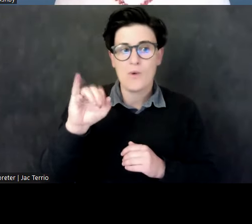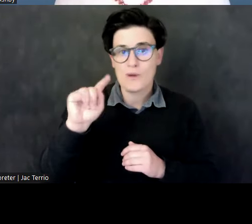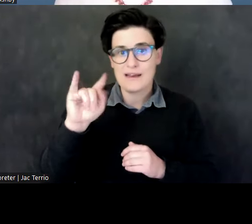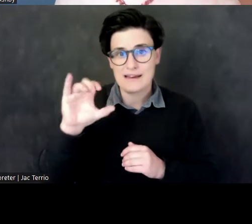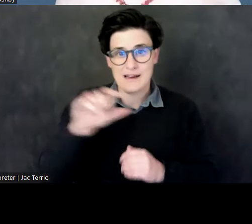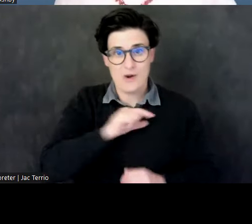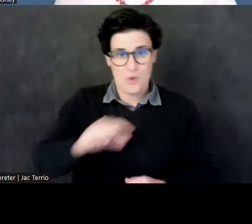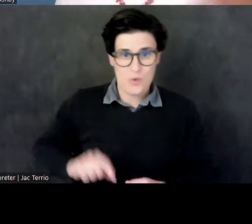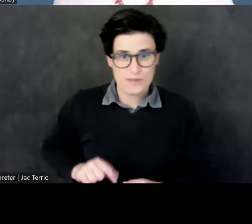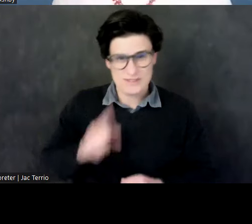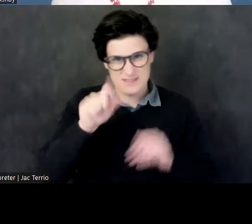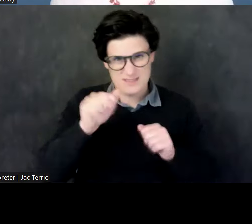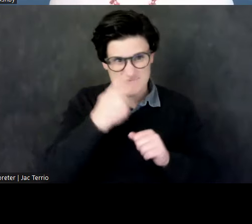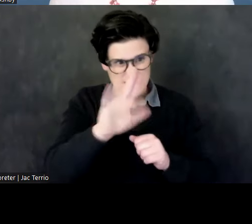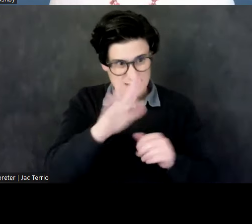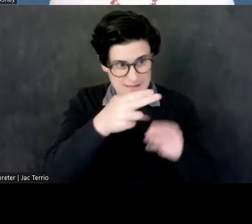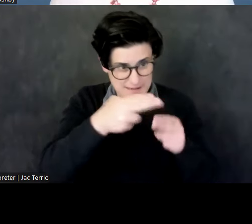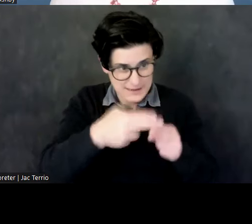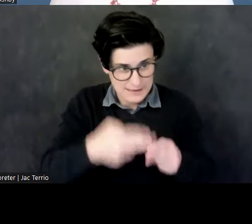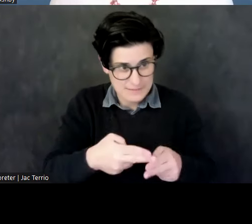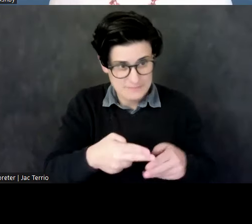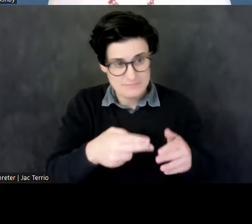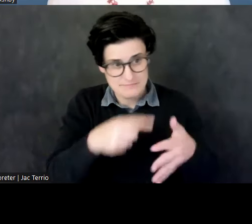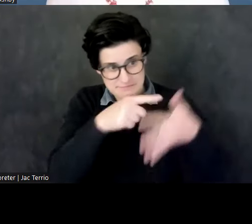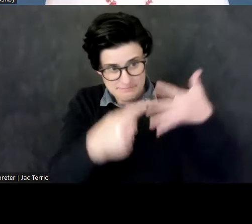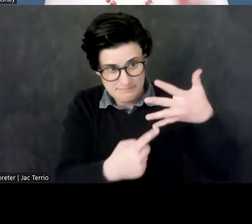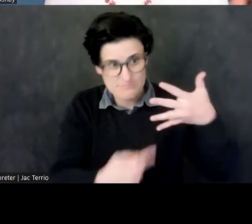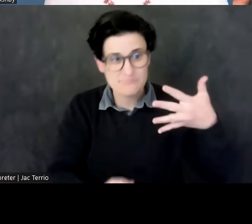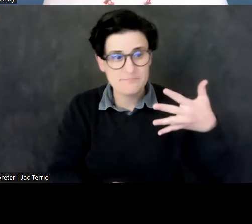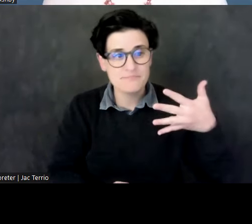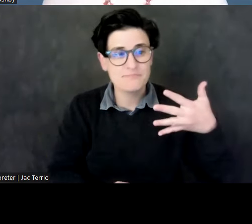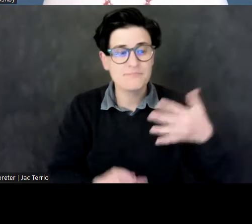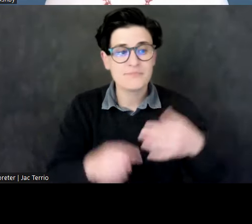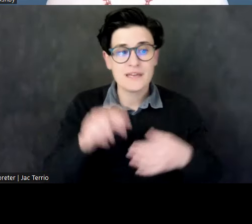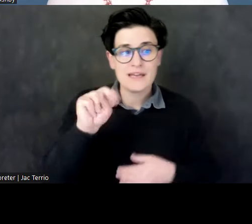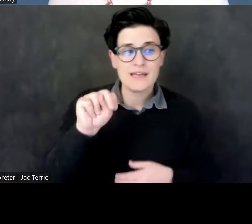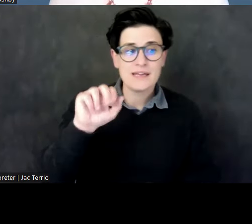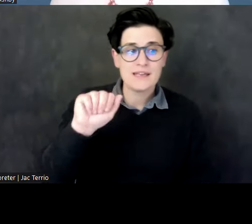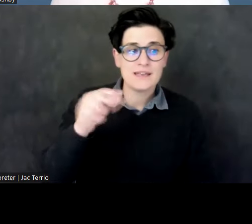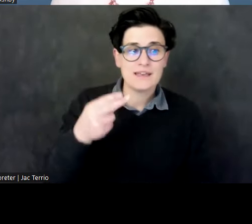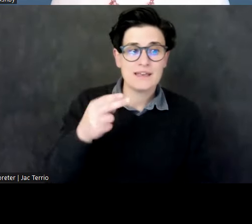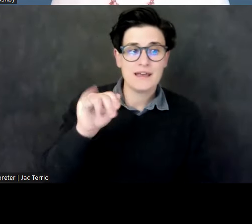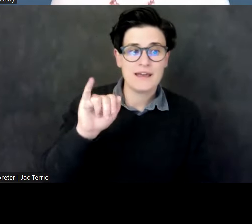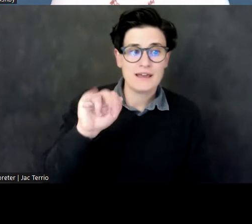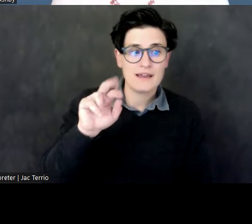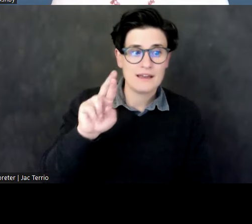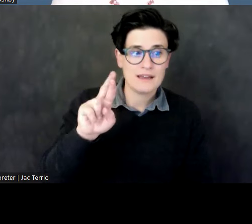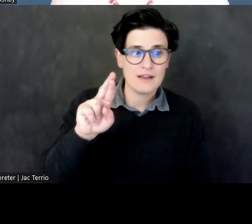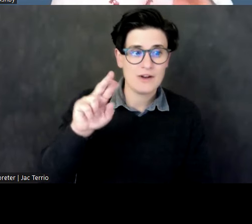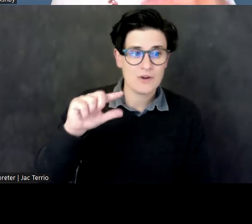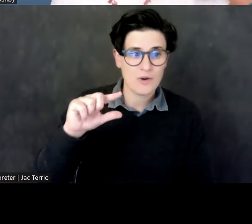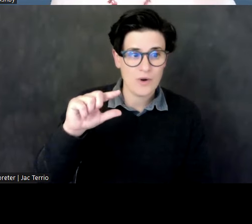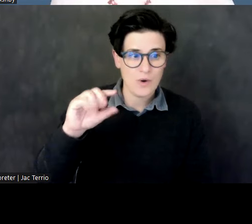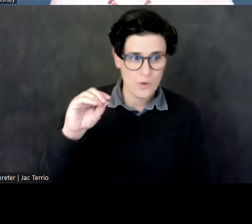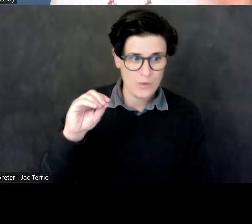You can see their names listed here on the left. Nahirko is the earliest of these